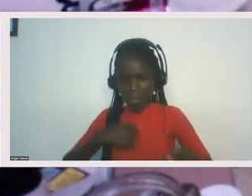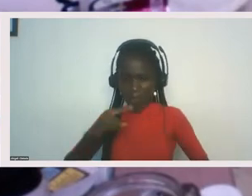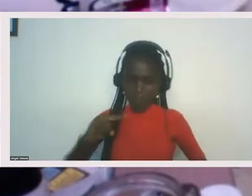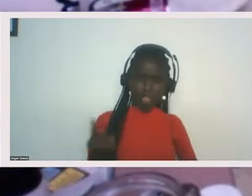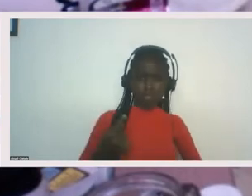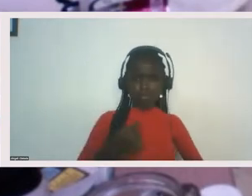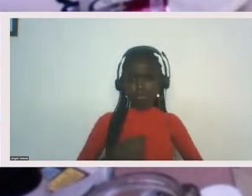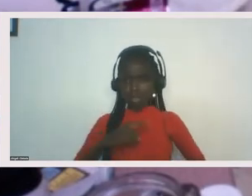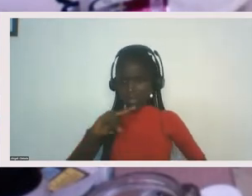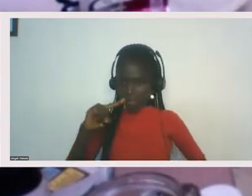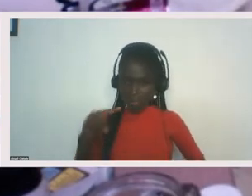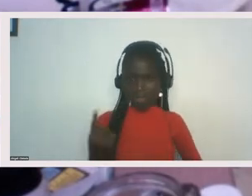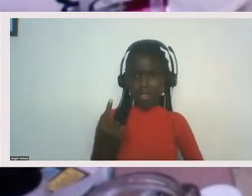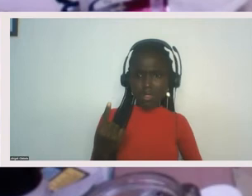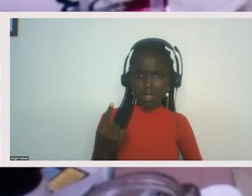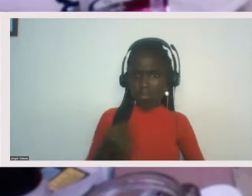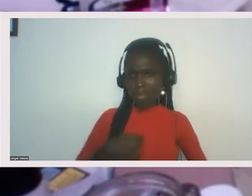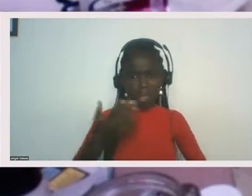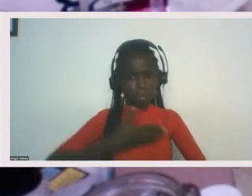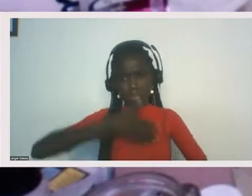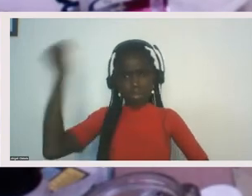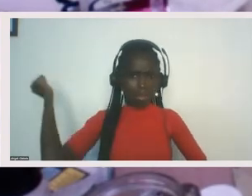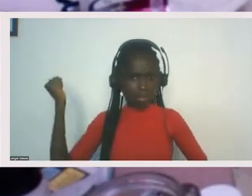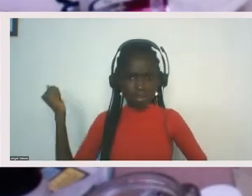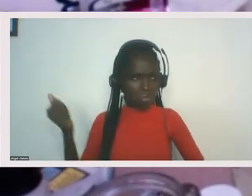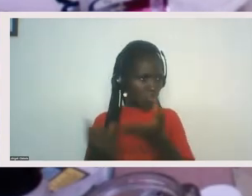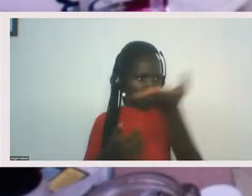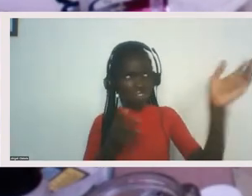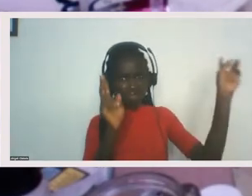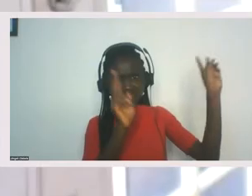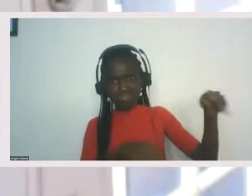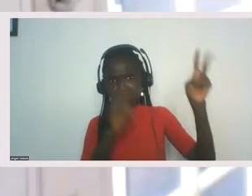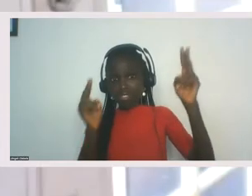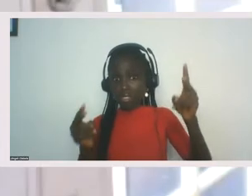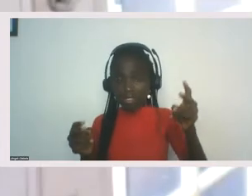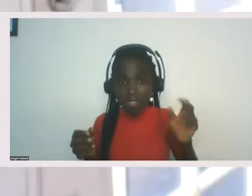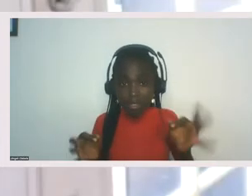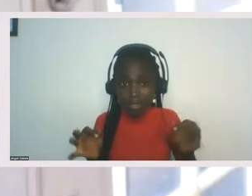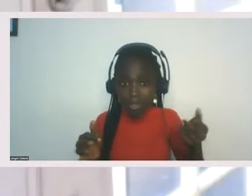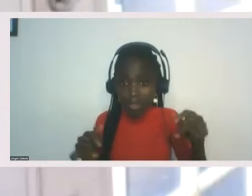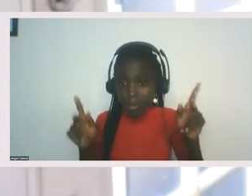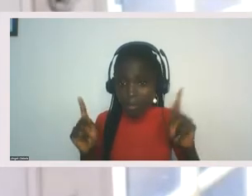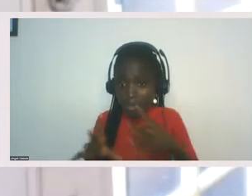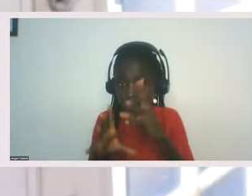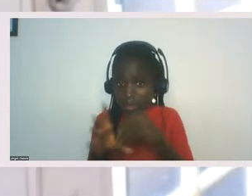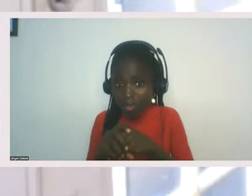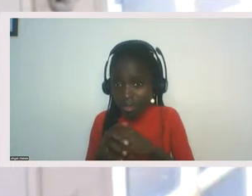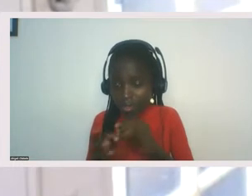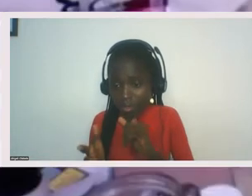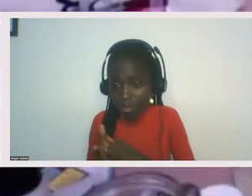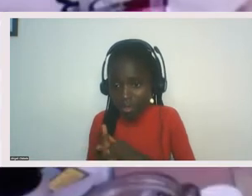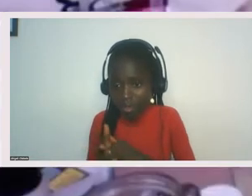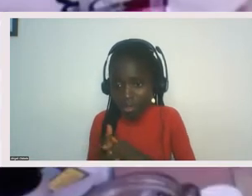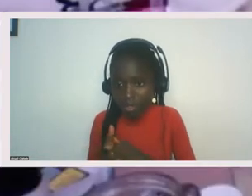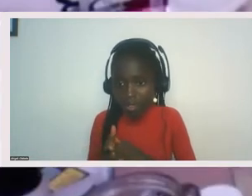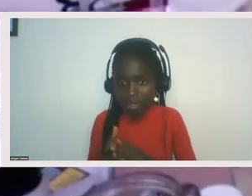like I, I'm the best at this and you all suck, you know, like that kind of attitude to get